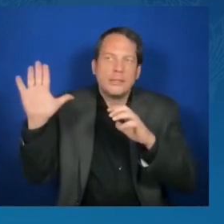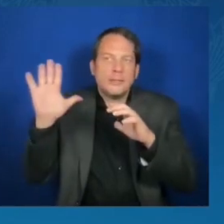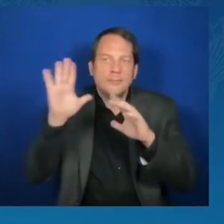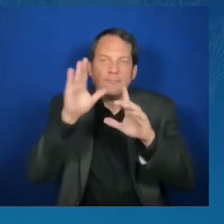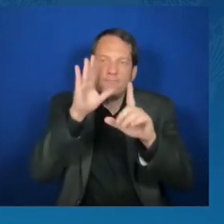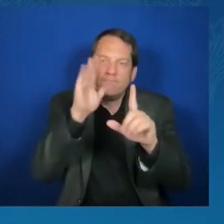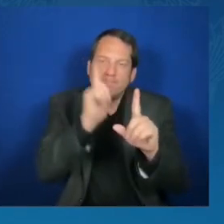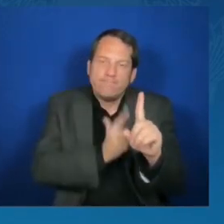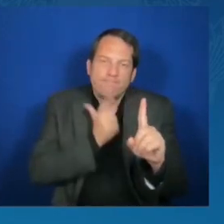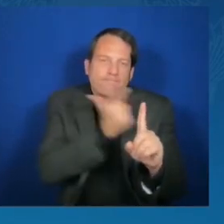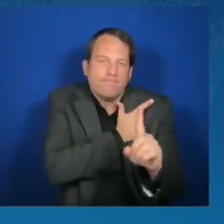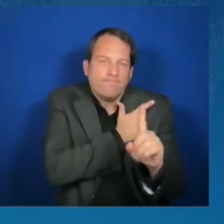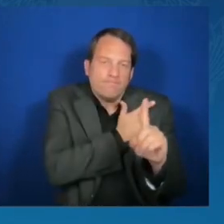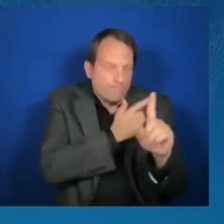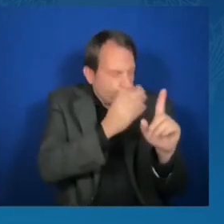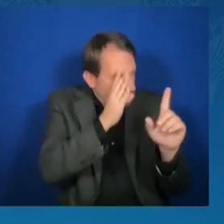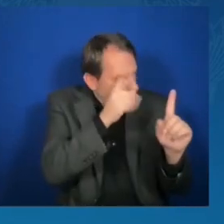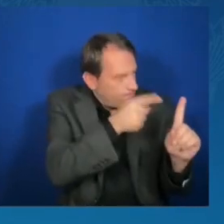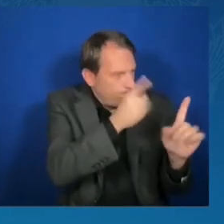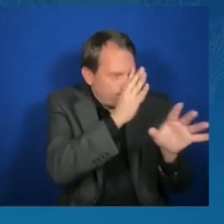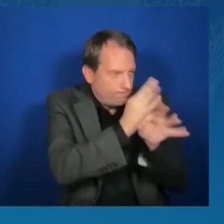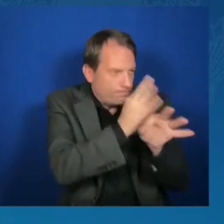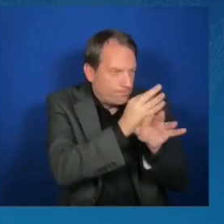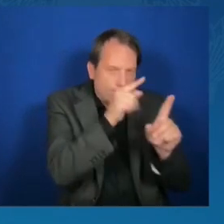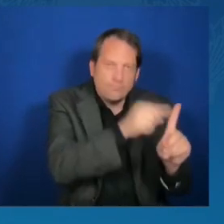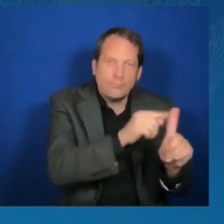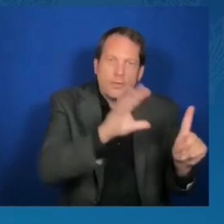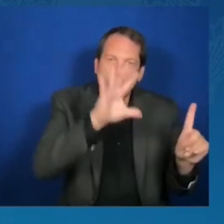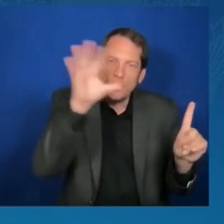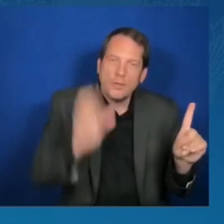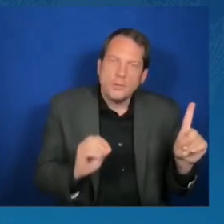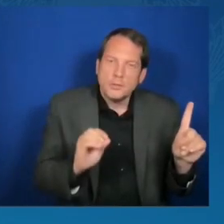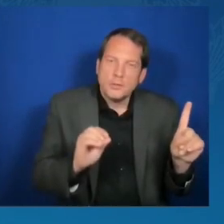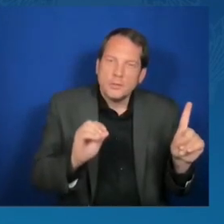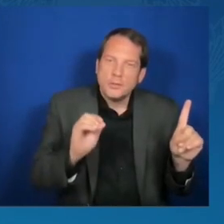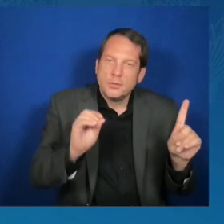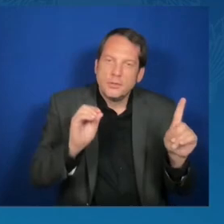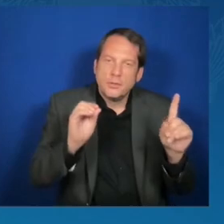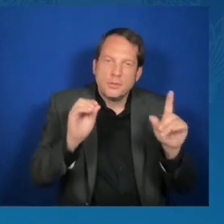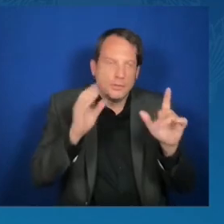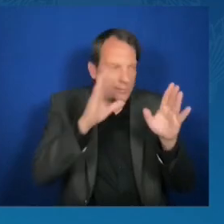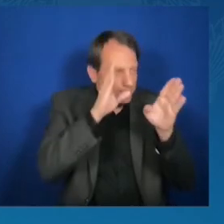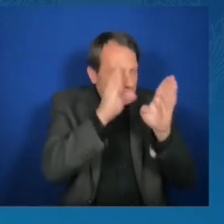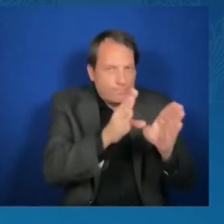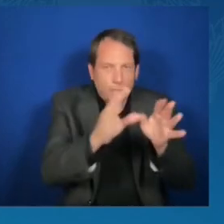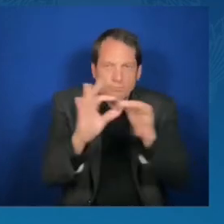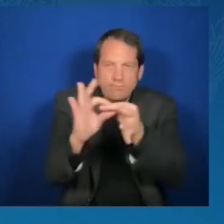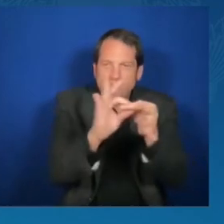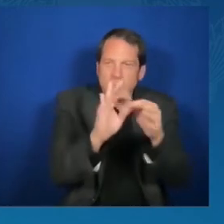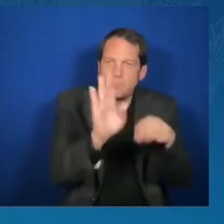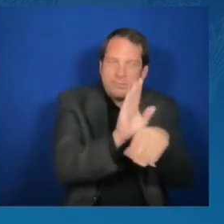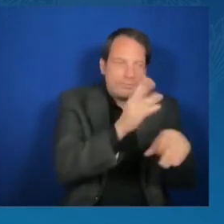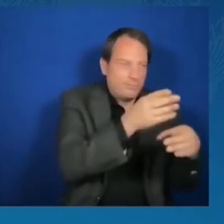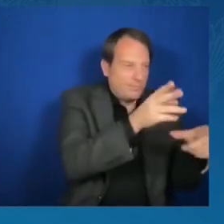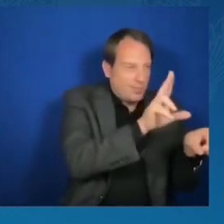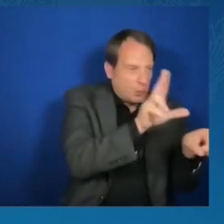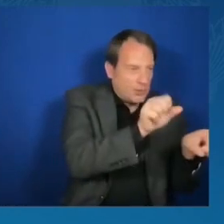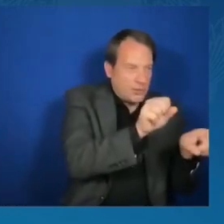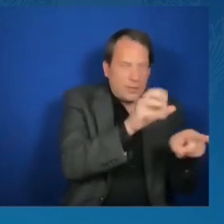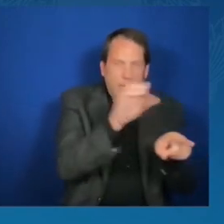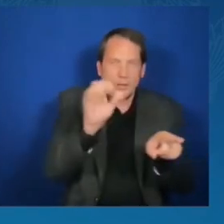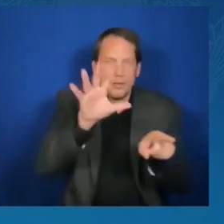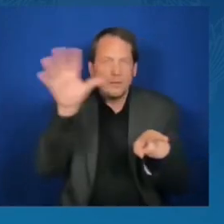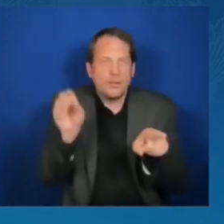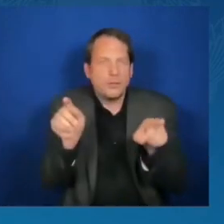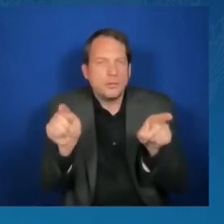the relationship, the partnership between the United States and Africa. A matter of principled leadership